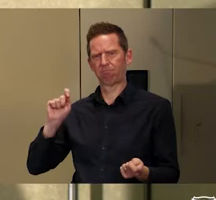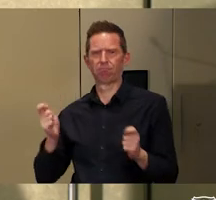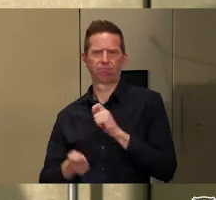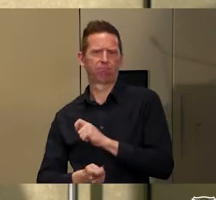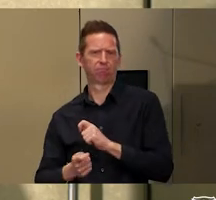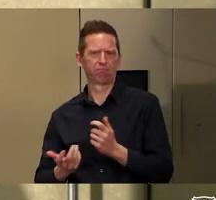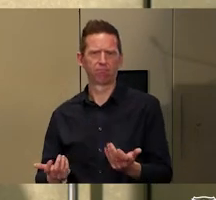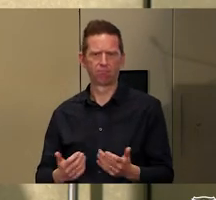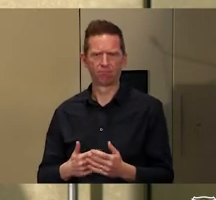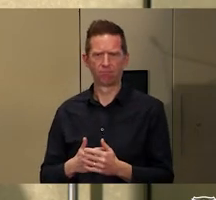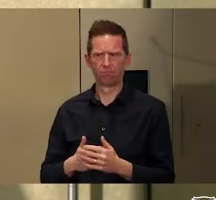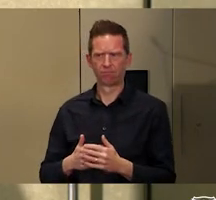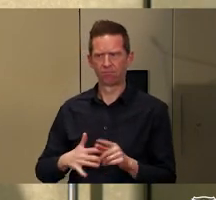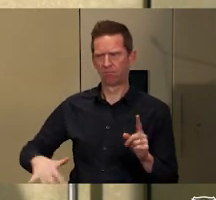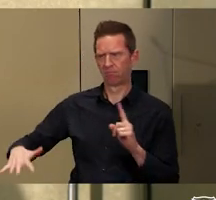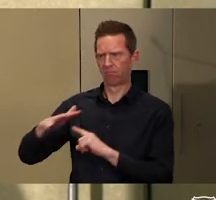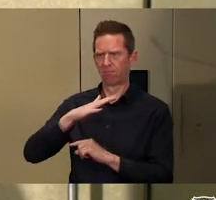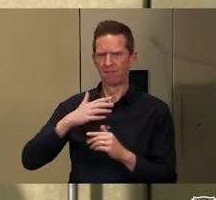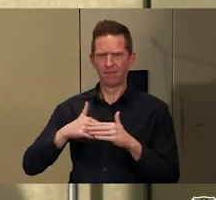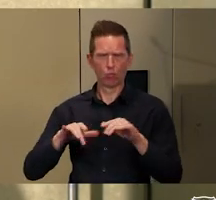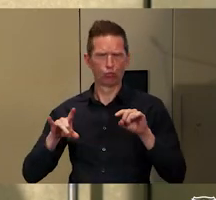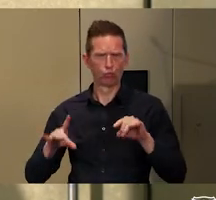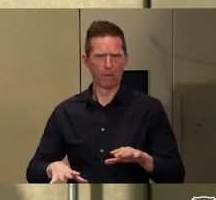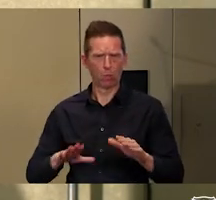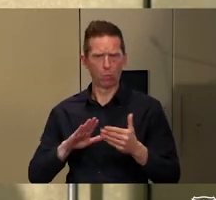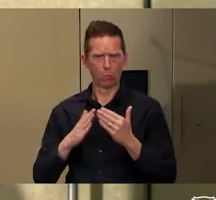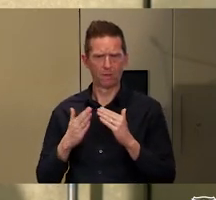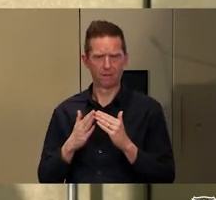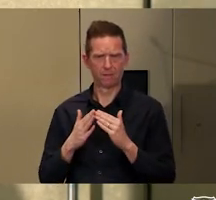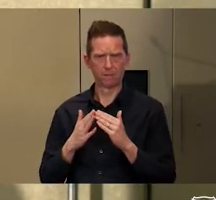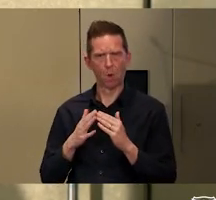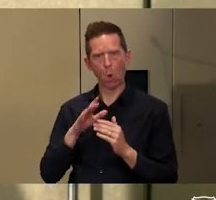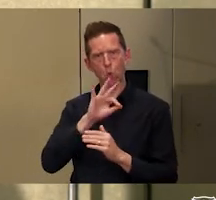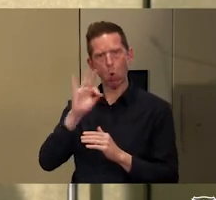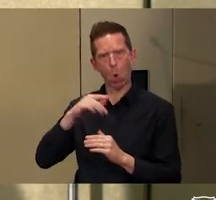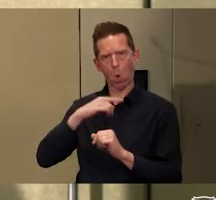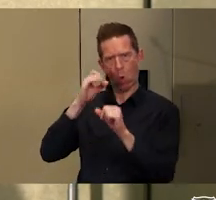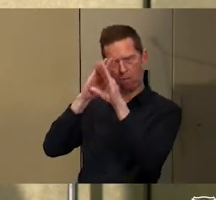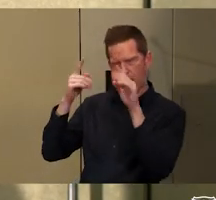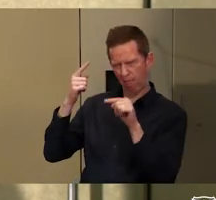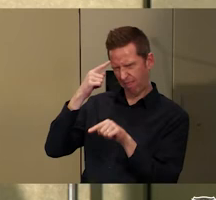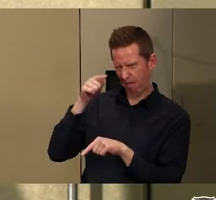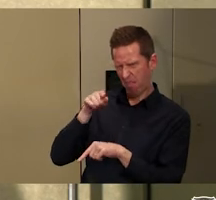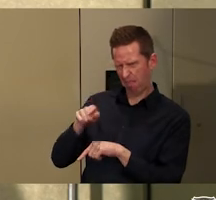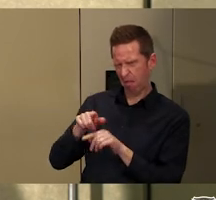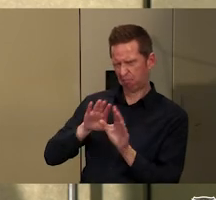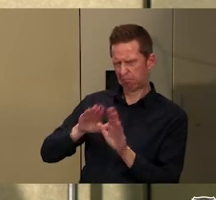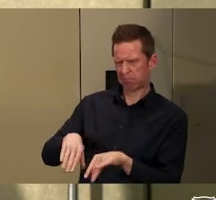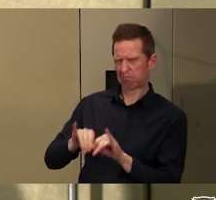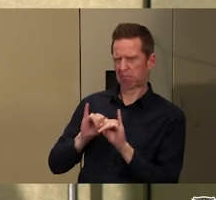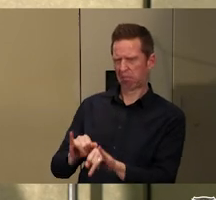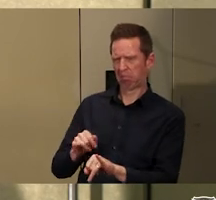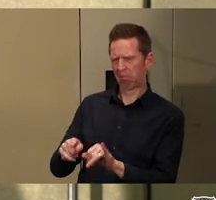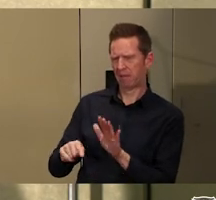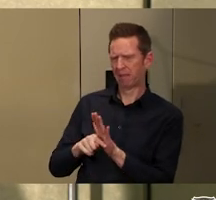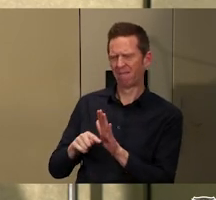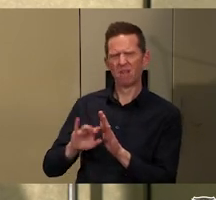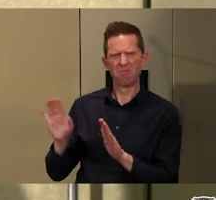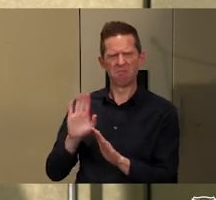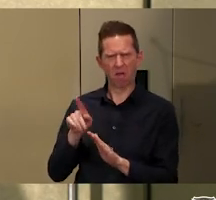in the Australian mindset from being a deficit into being a value add